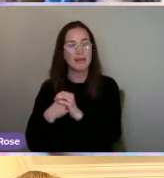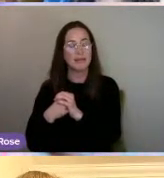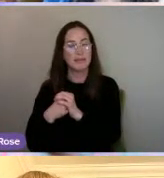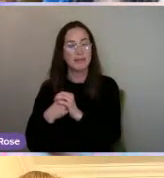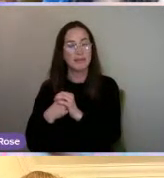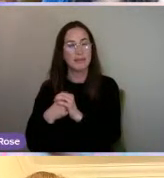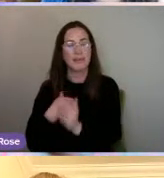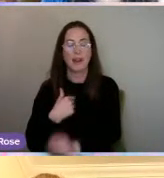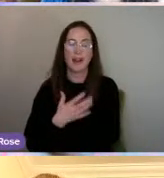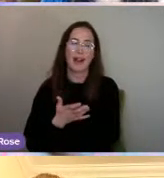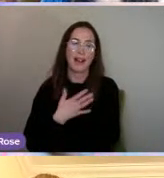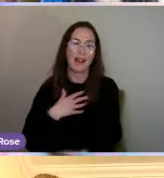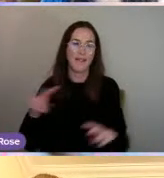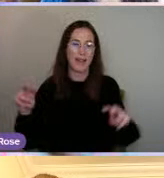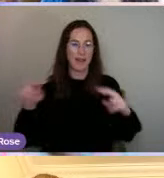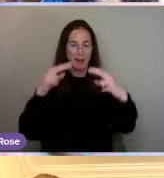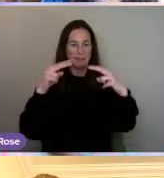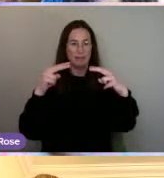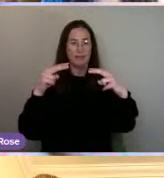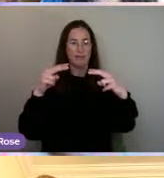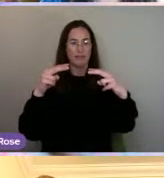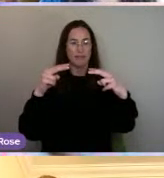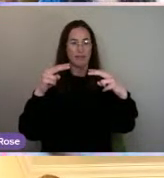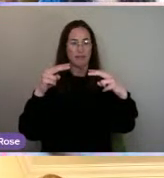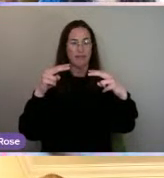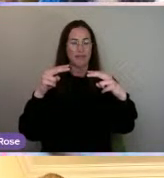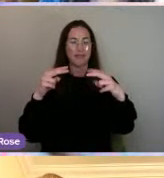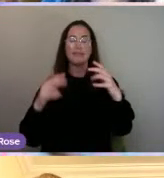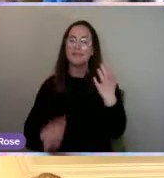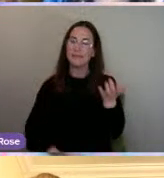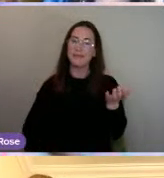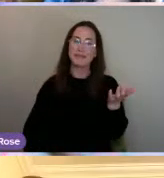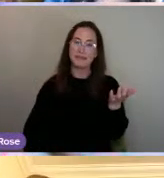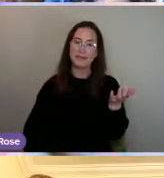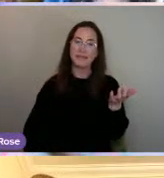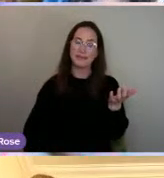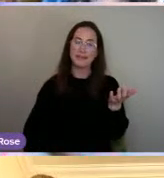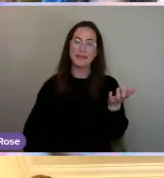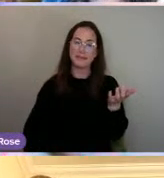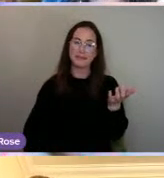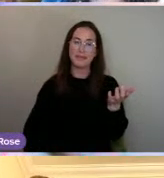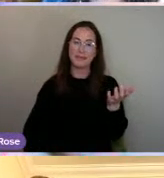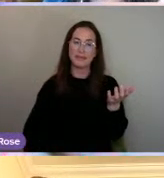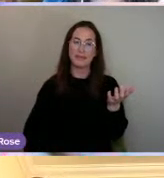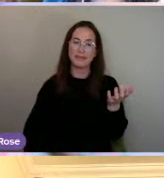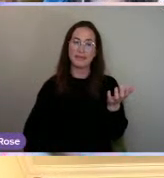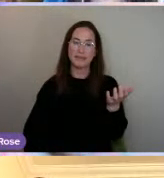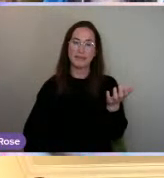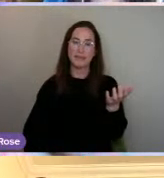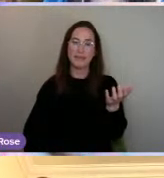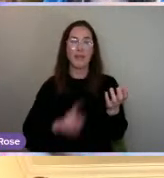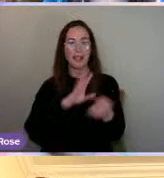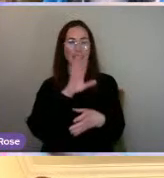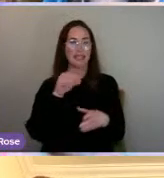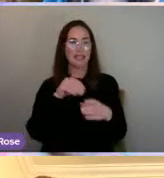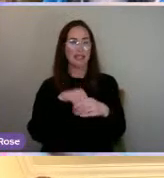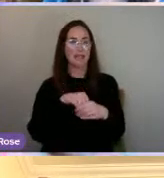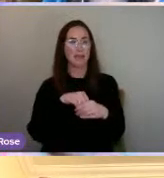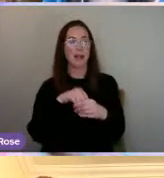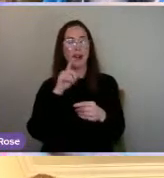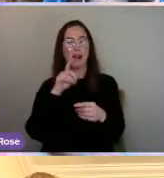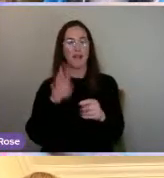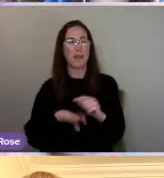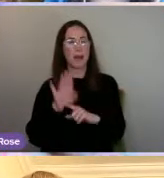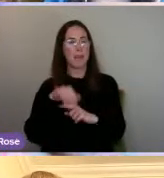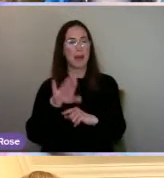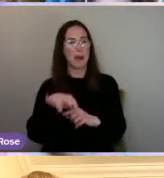I love that they're facing each other. Yeah, well, it's all part of the dual bipolar